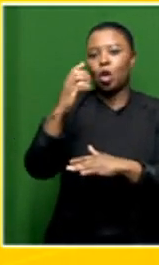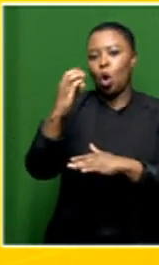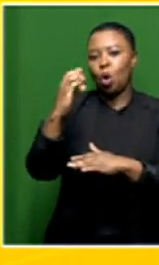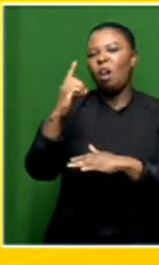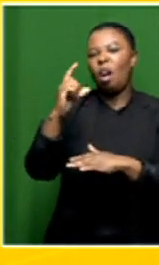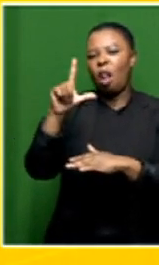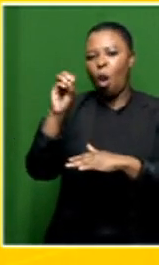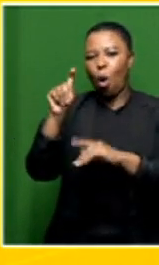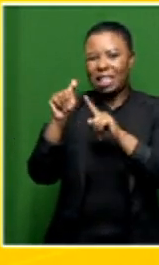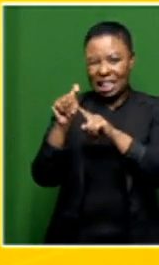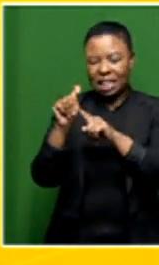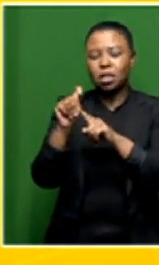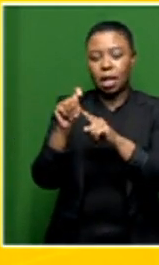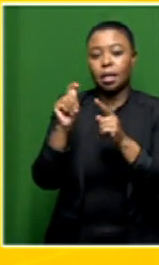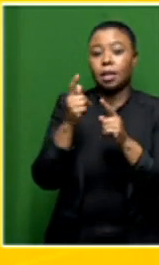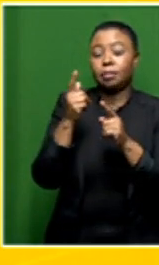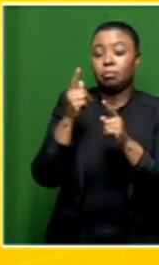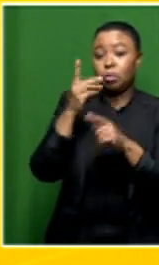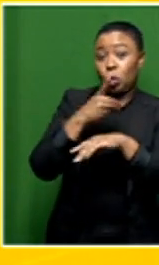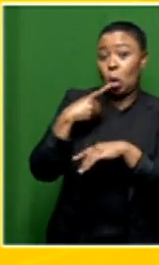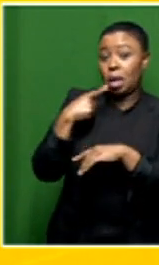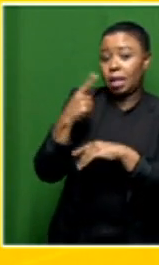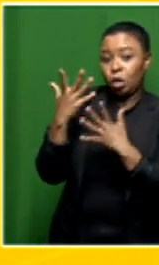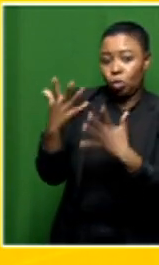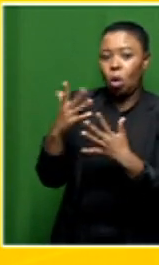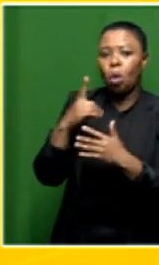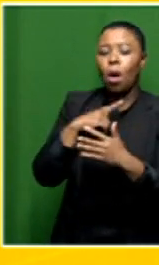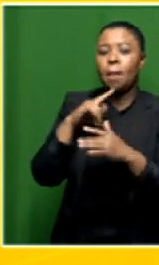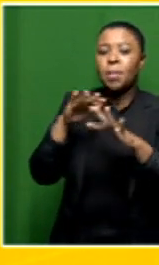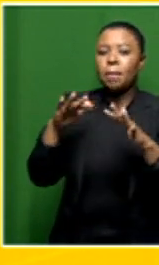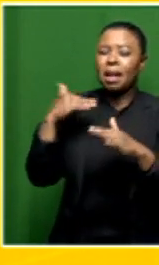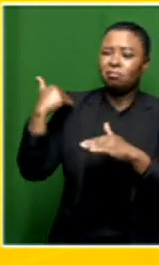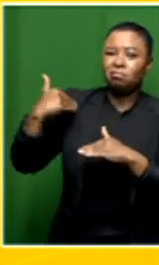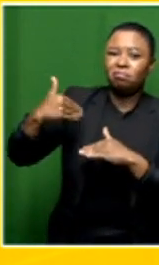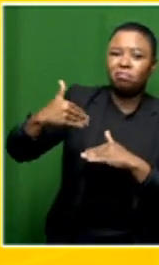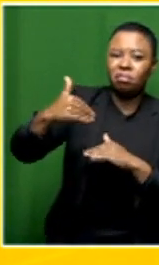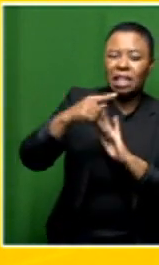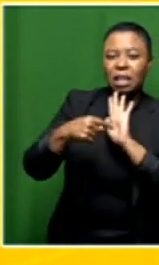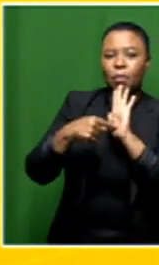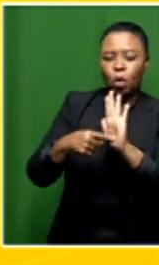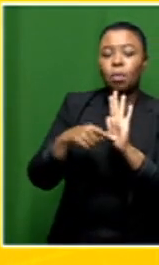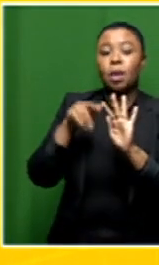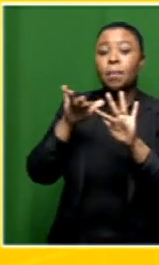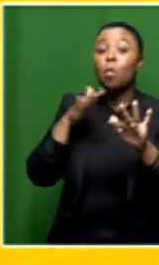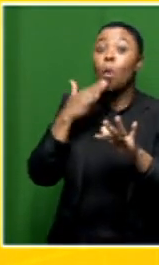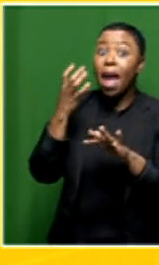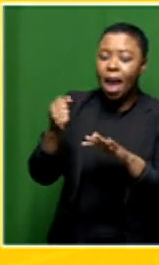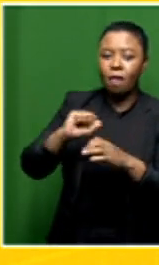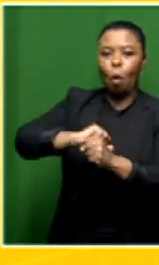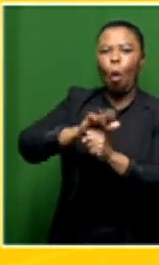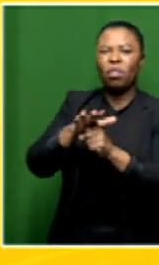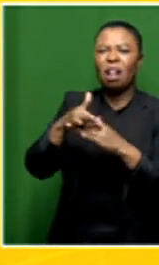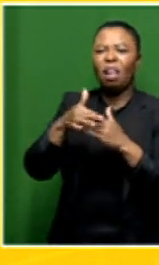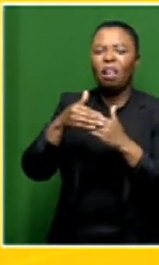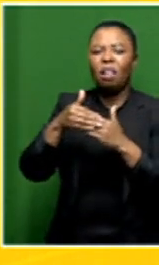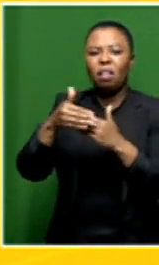how this might be the cause of some of the lingering symptoms experienced by individuals uh with long covert so that's where we'll